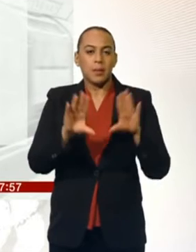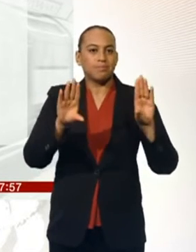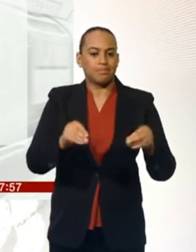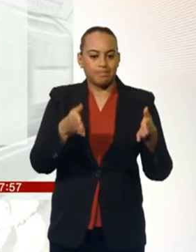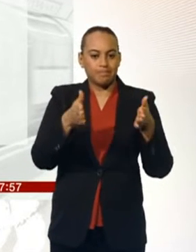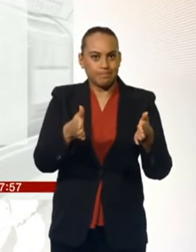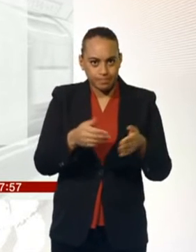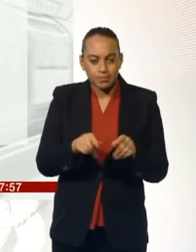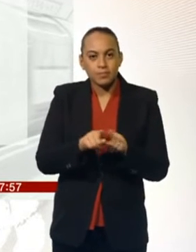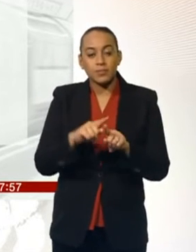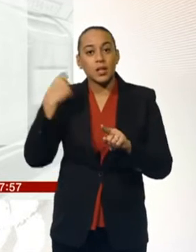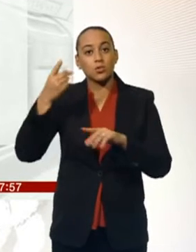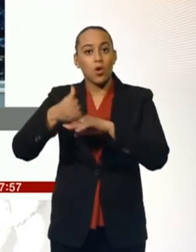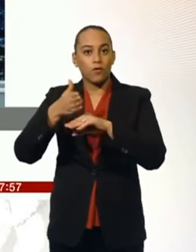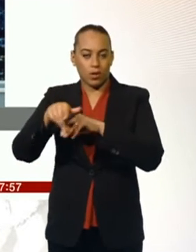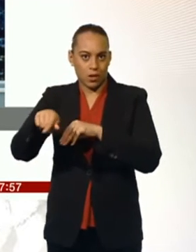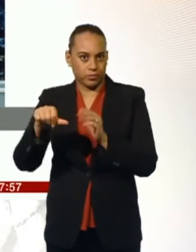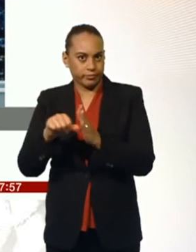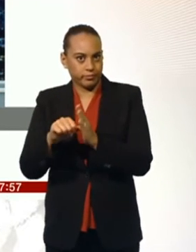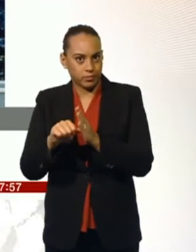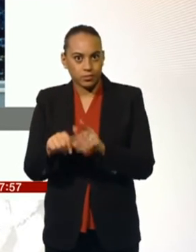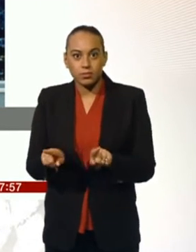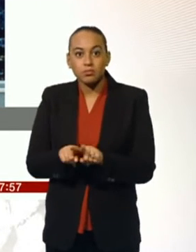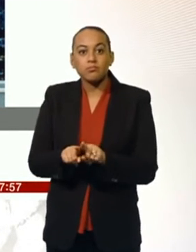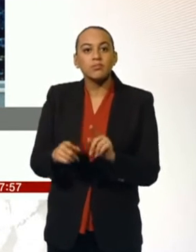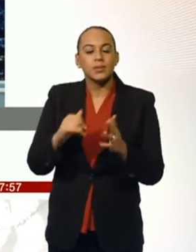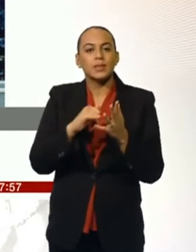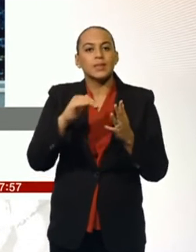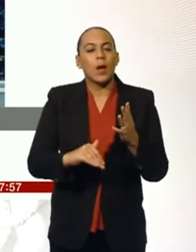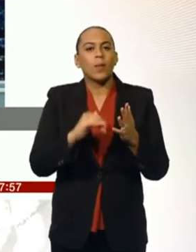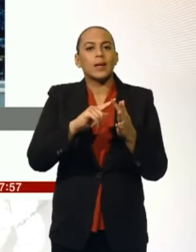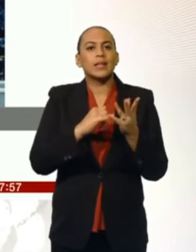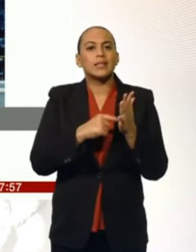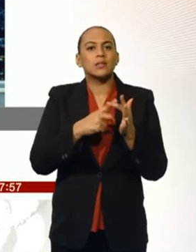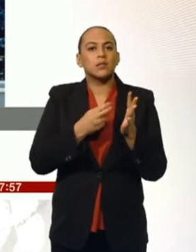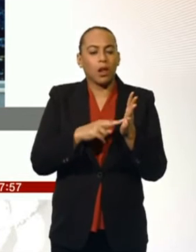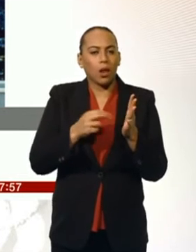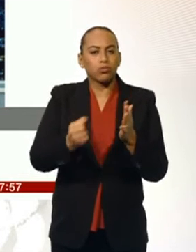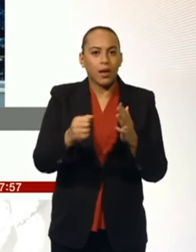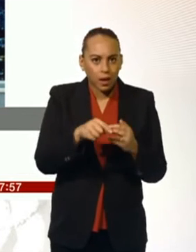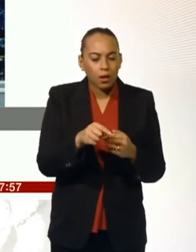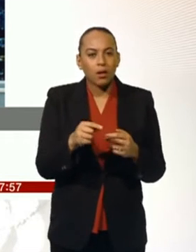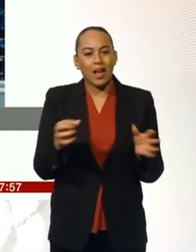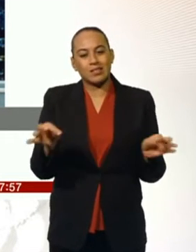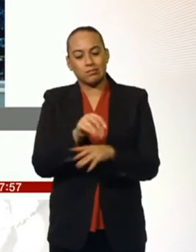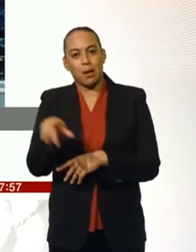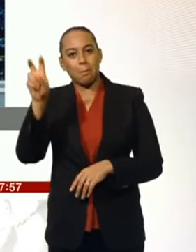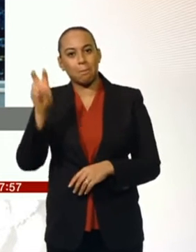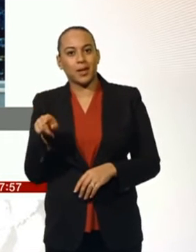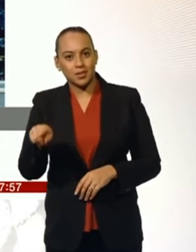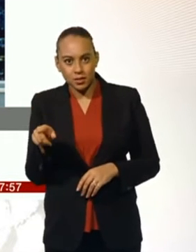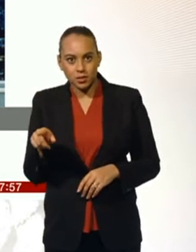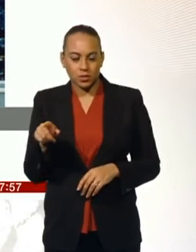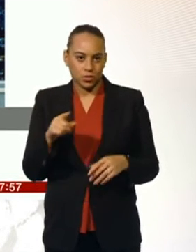severe delays on London Overground. Elsewhere on public transport south-eastern trains are still running a replacement bus service between Lewisham and